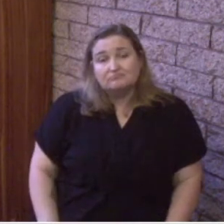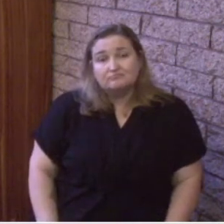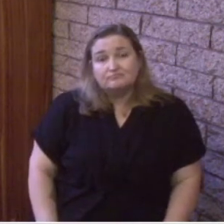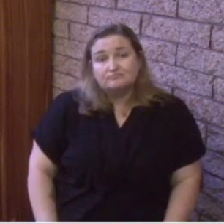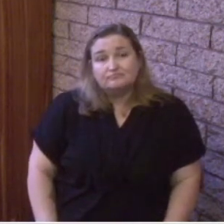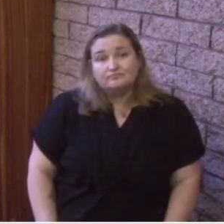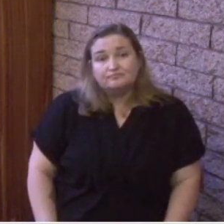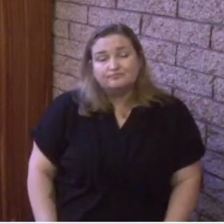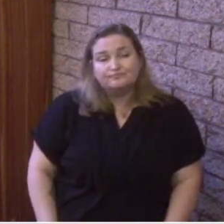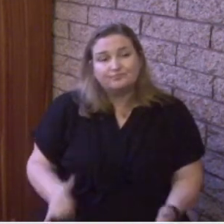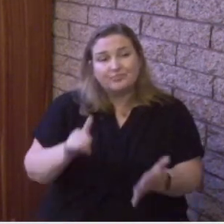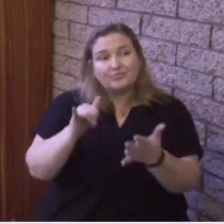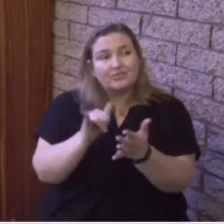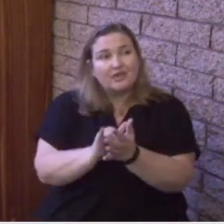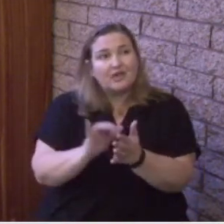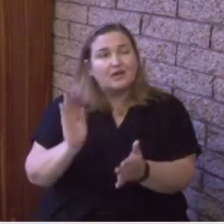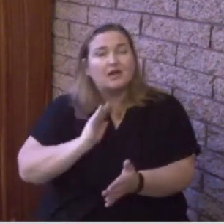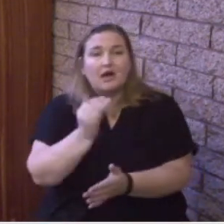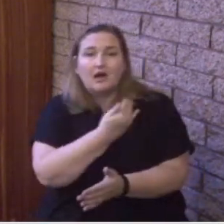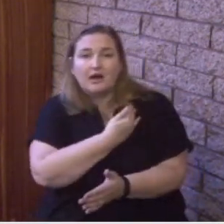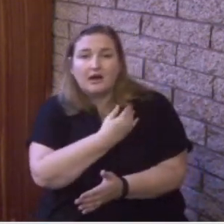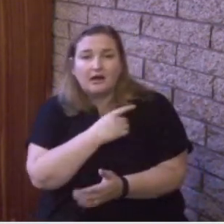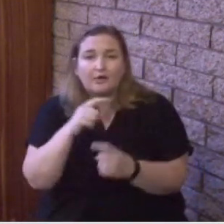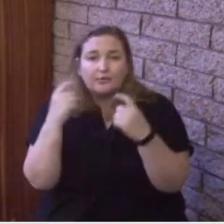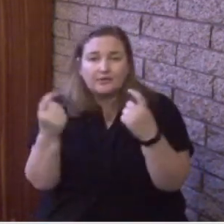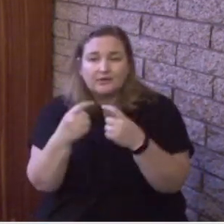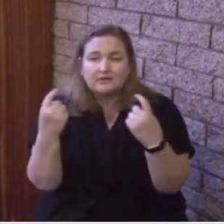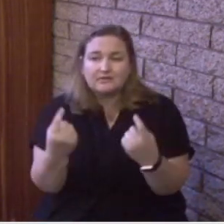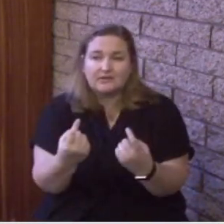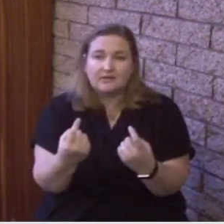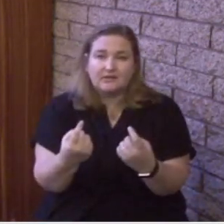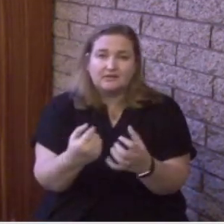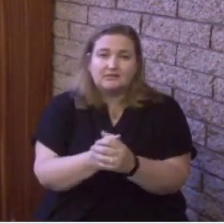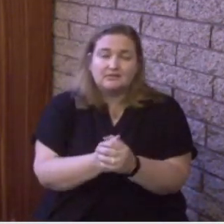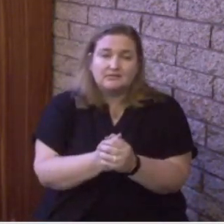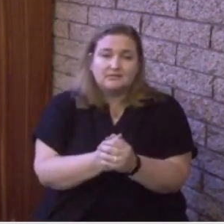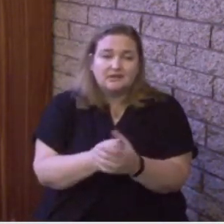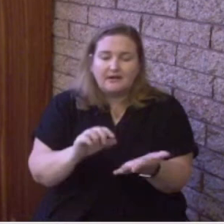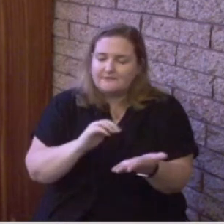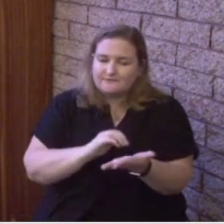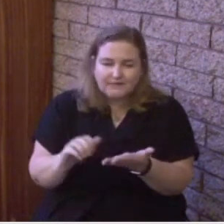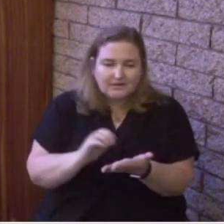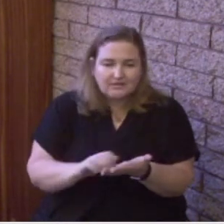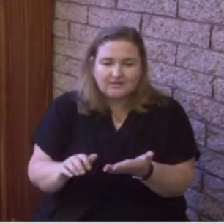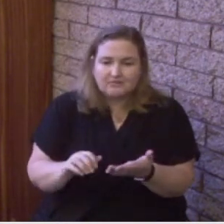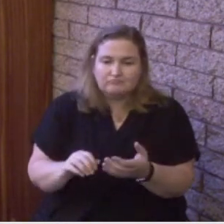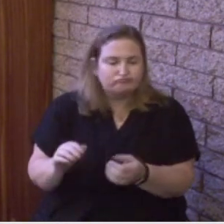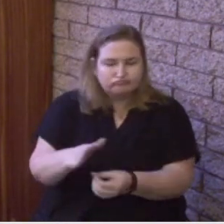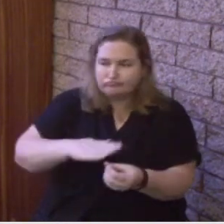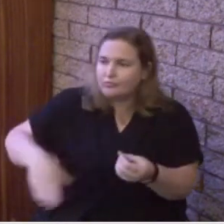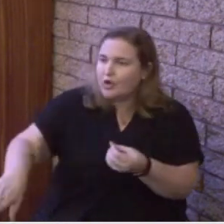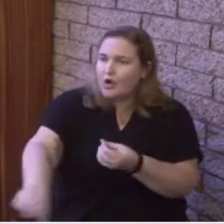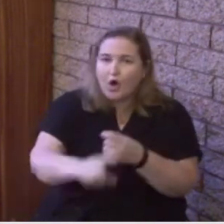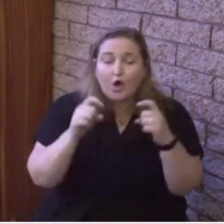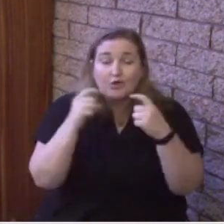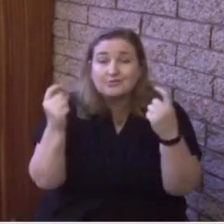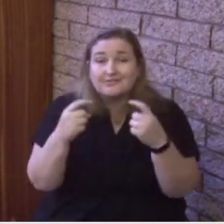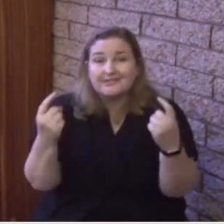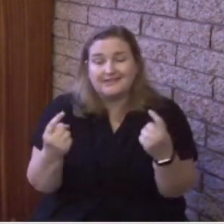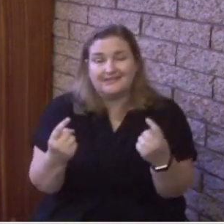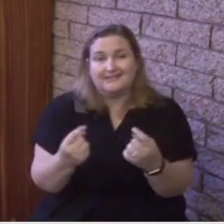That our sins, every sin is forgiven when we ask